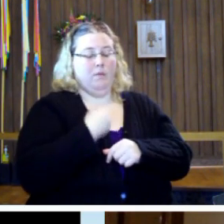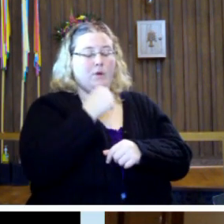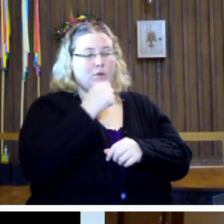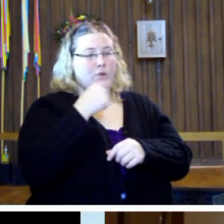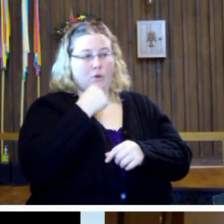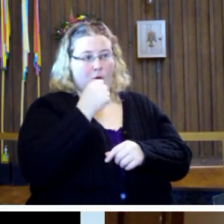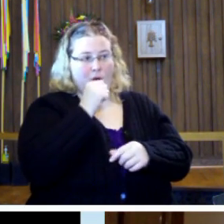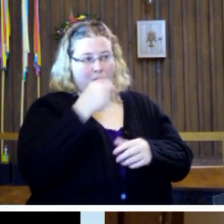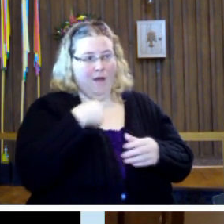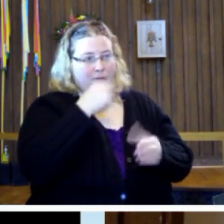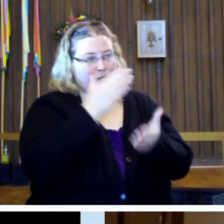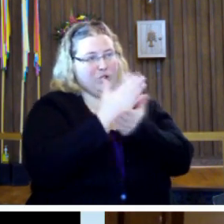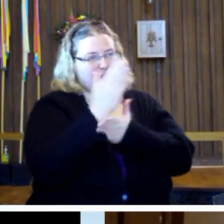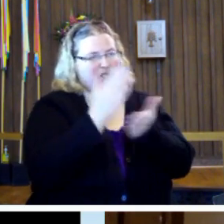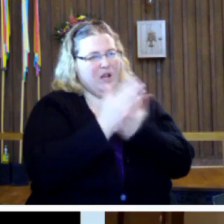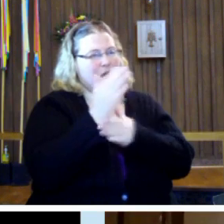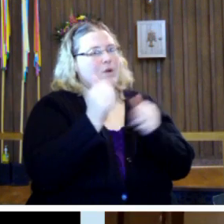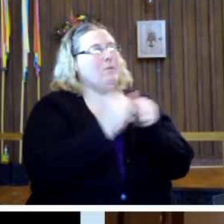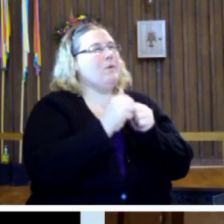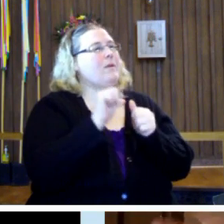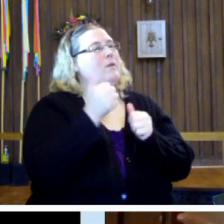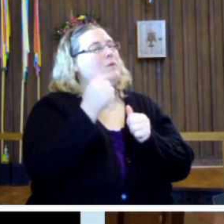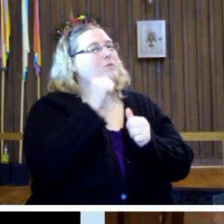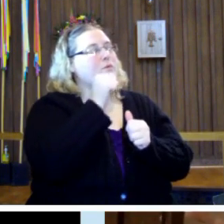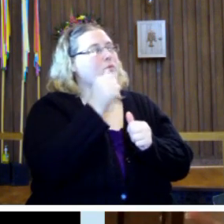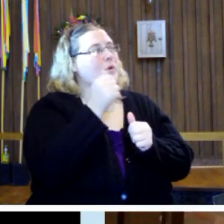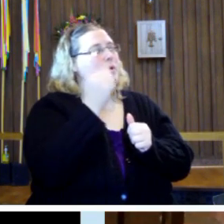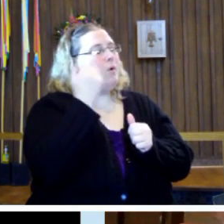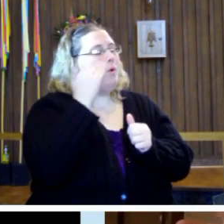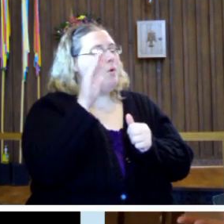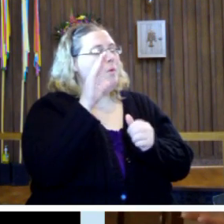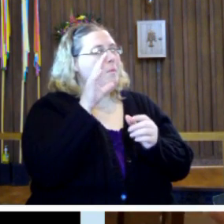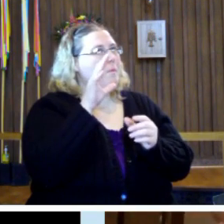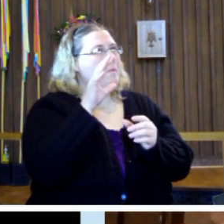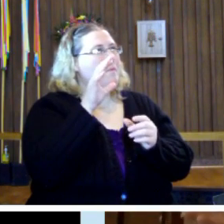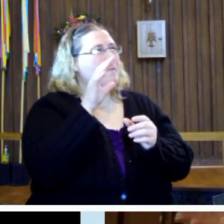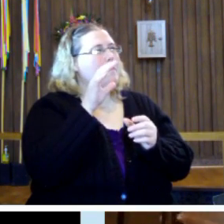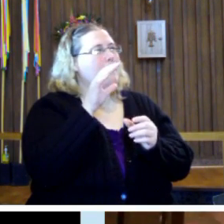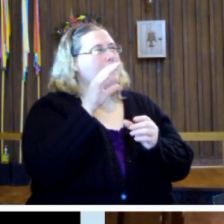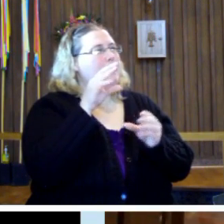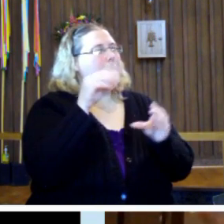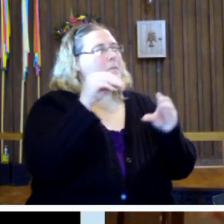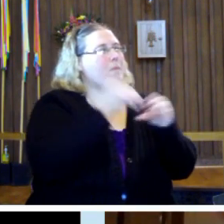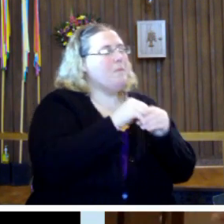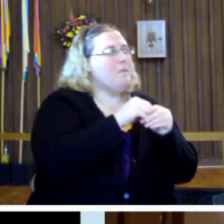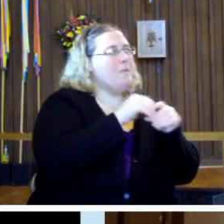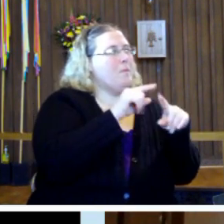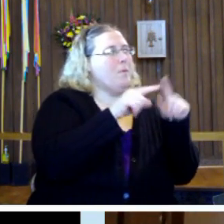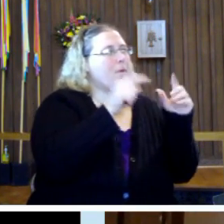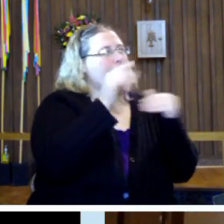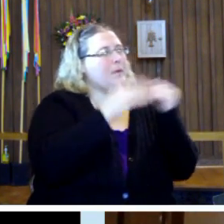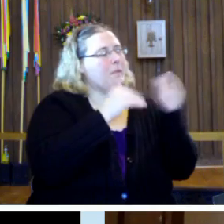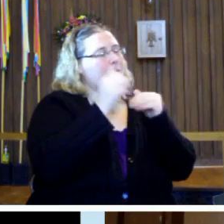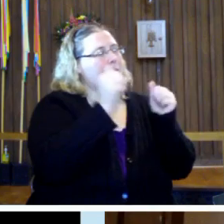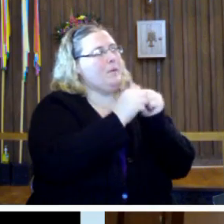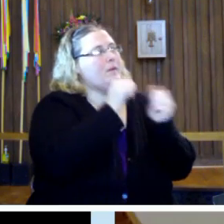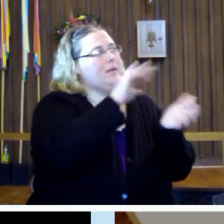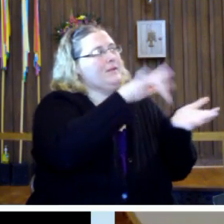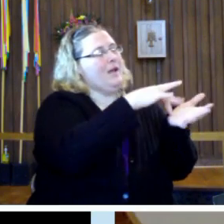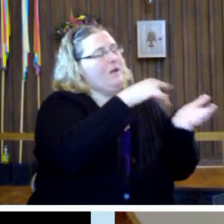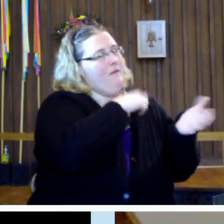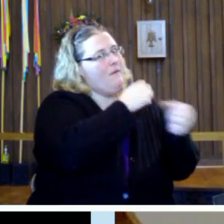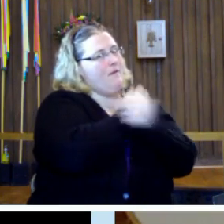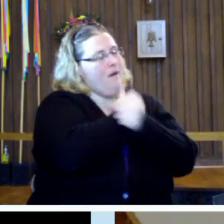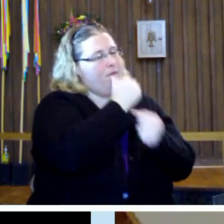potentially is share it with those who don't belong to a generous, loving community centered around the love of God.